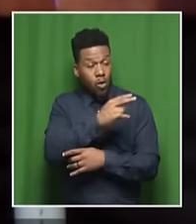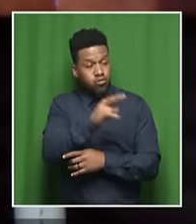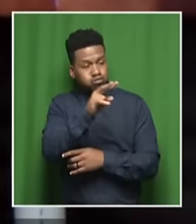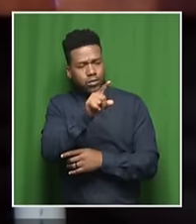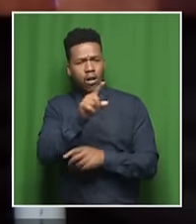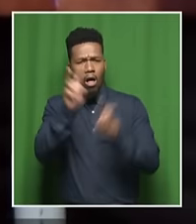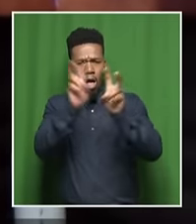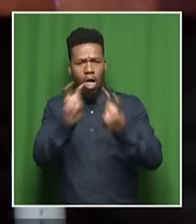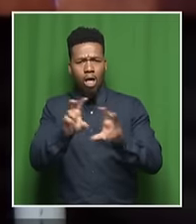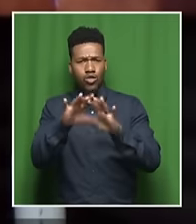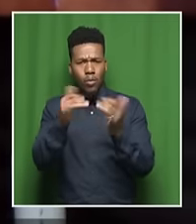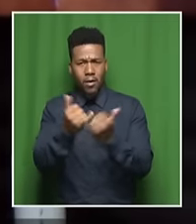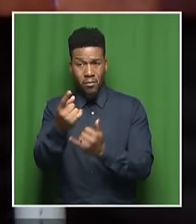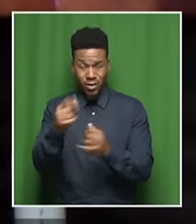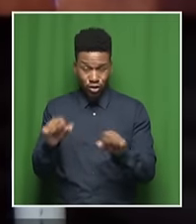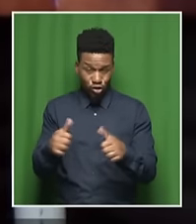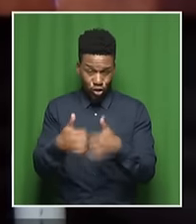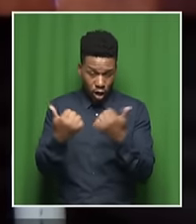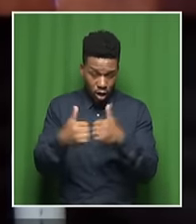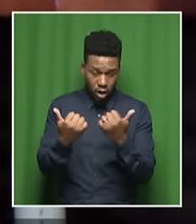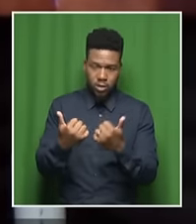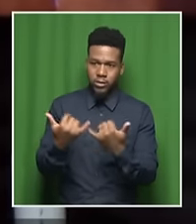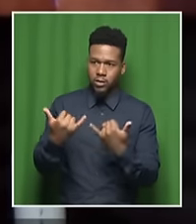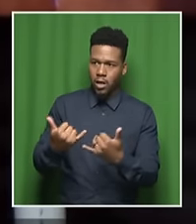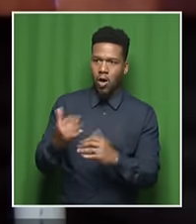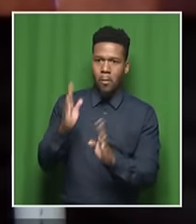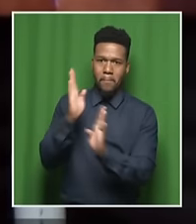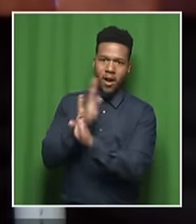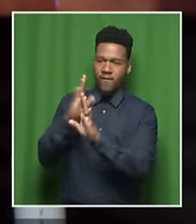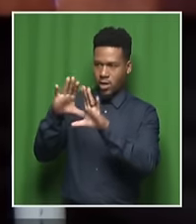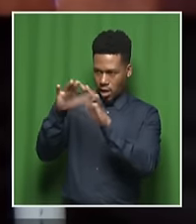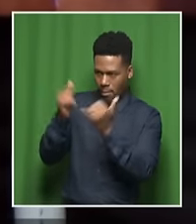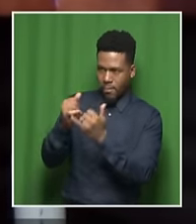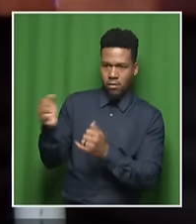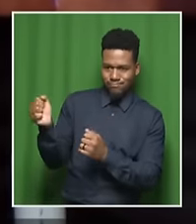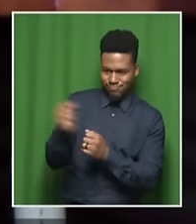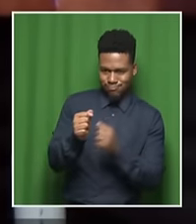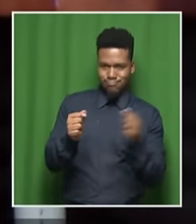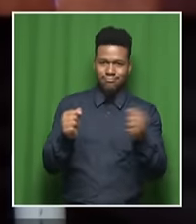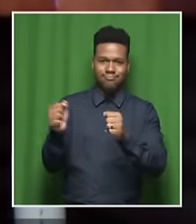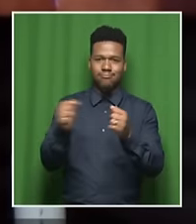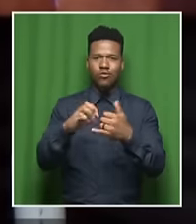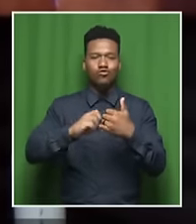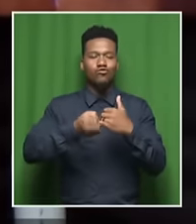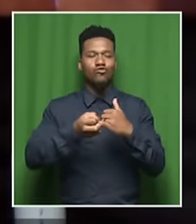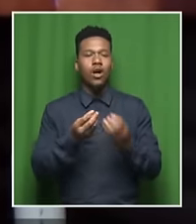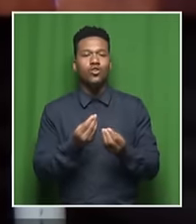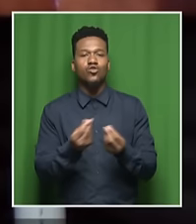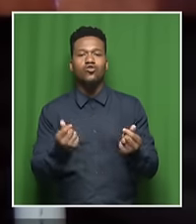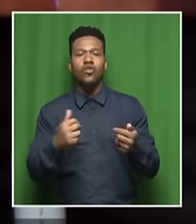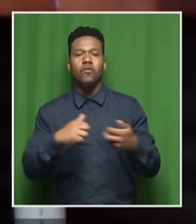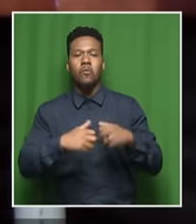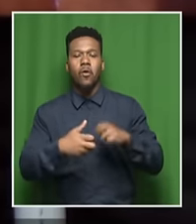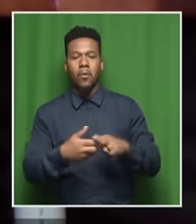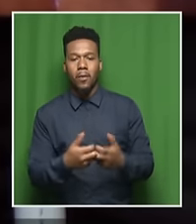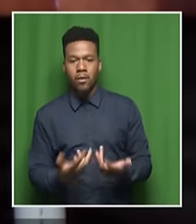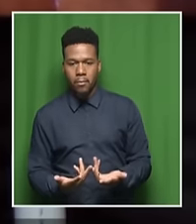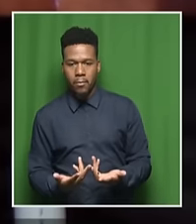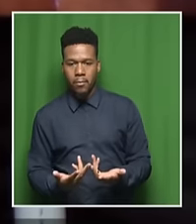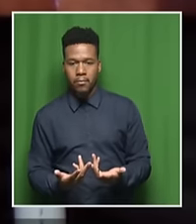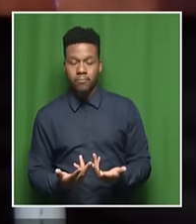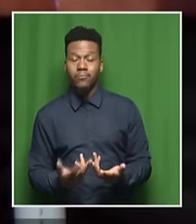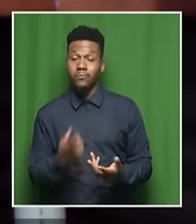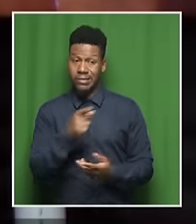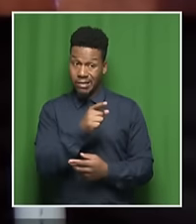private sector rose to the occasion, the private sector resolved the problem, they made themselves independent of a centrally